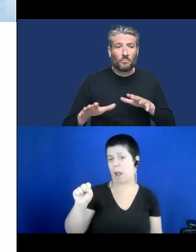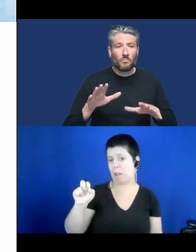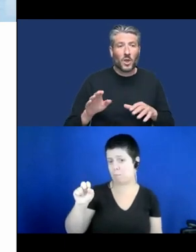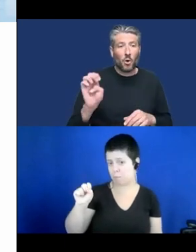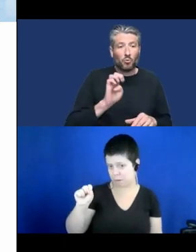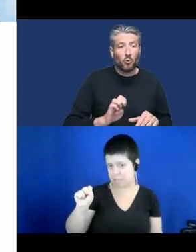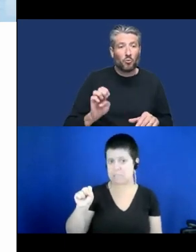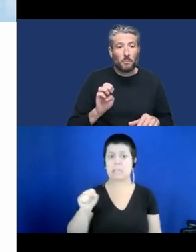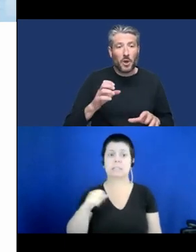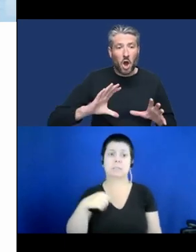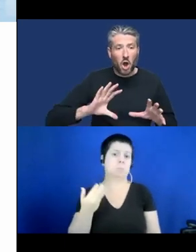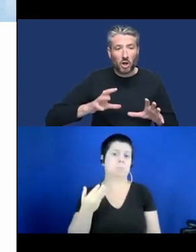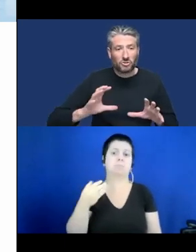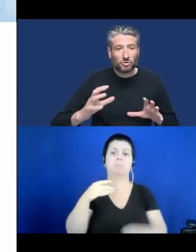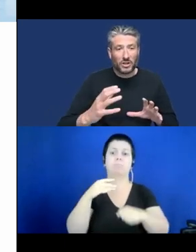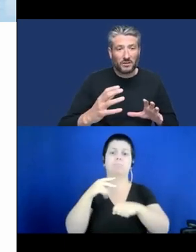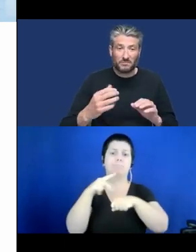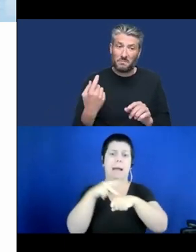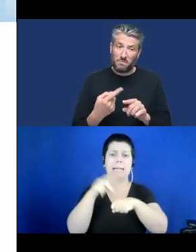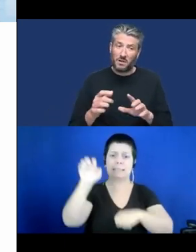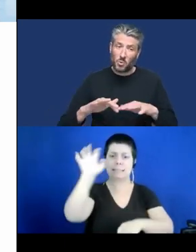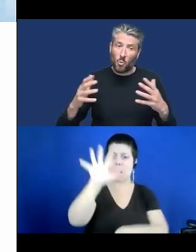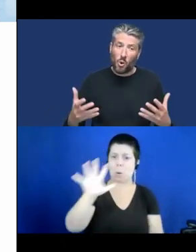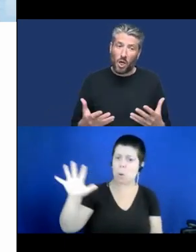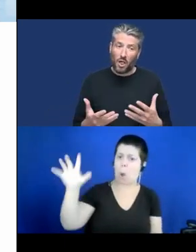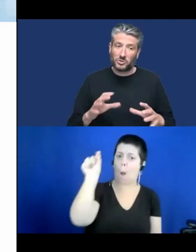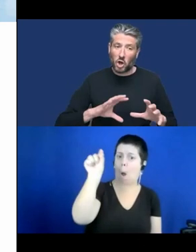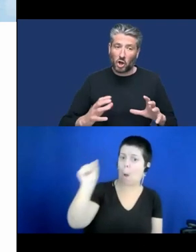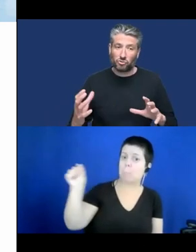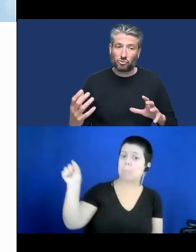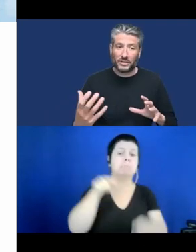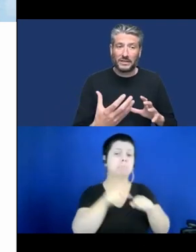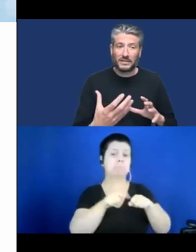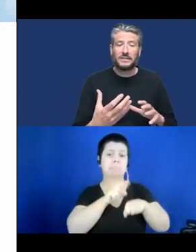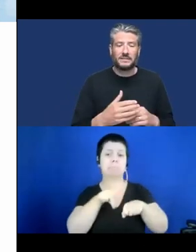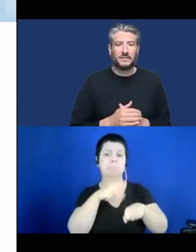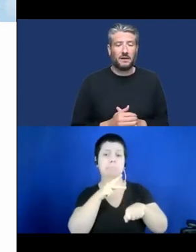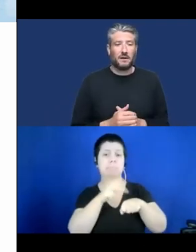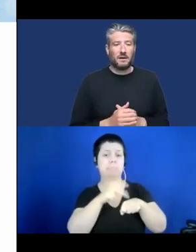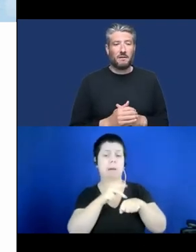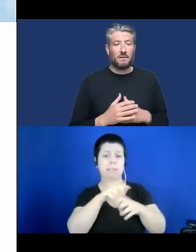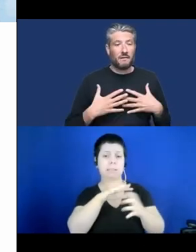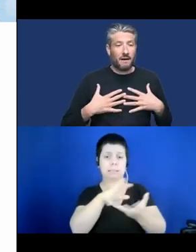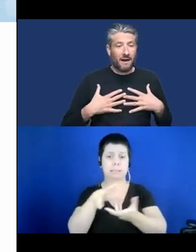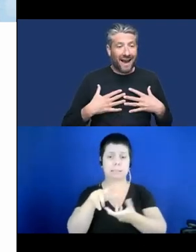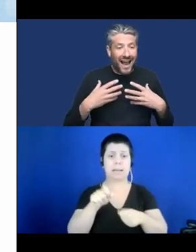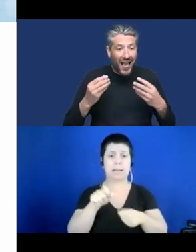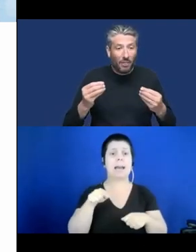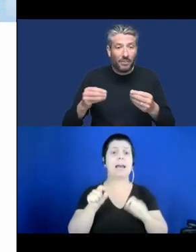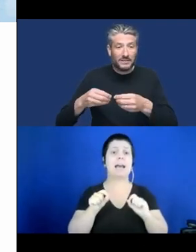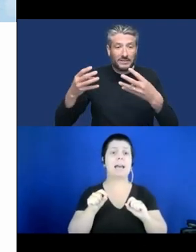other countries all over the world, healthcare is a political organization